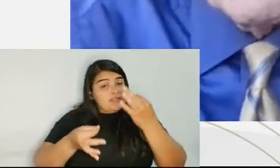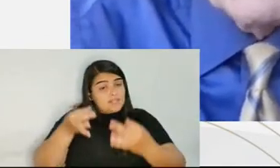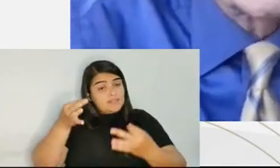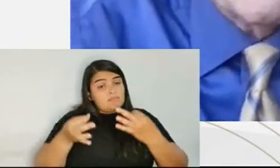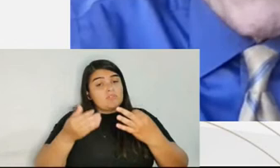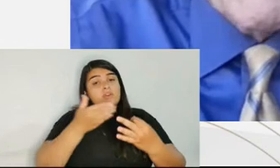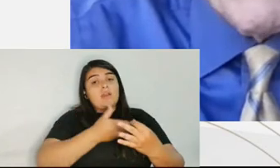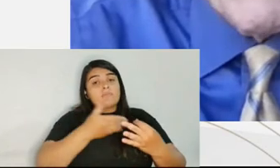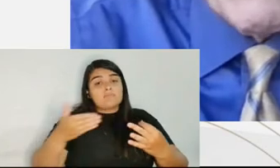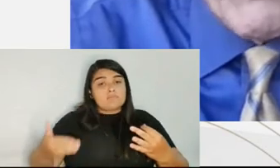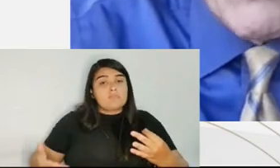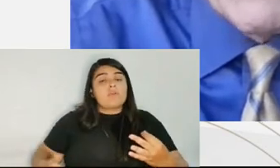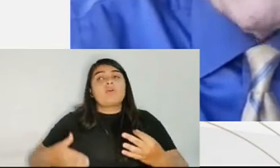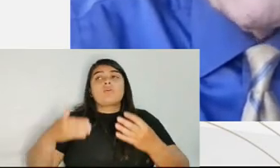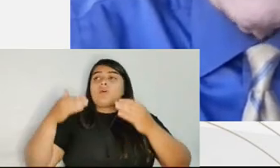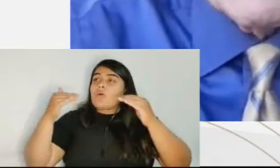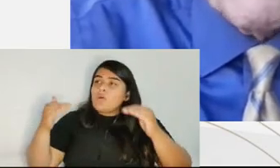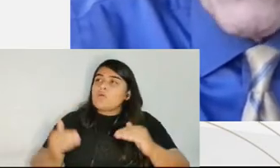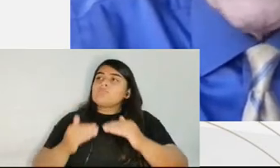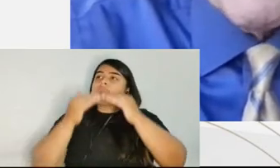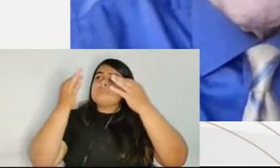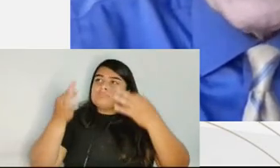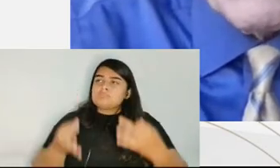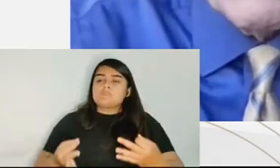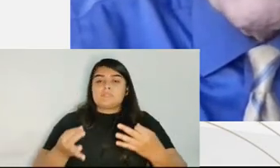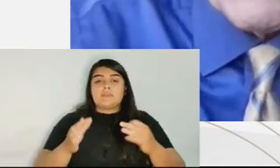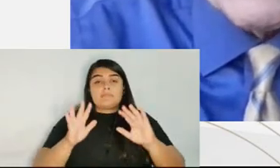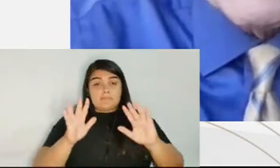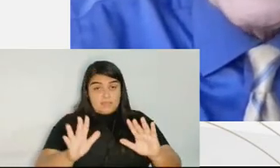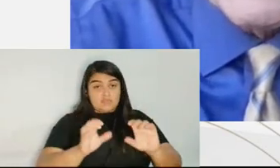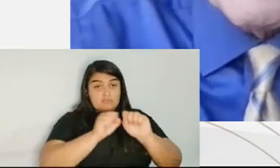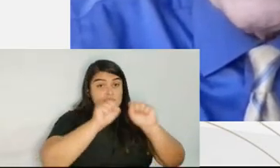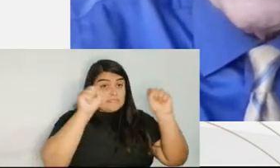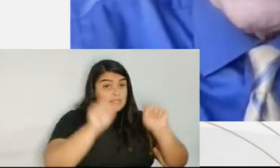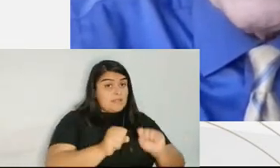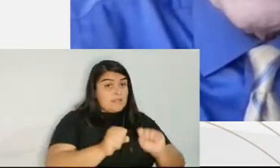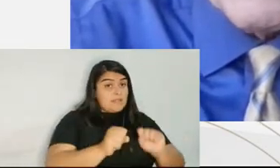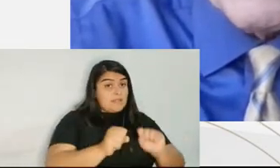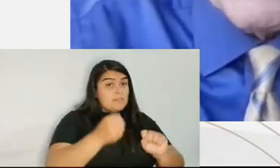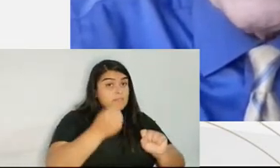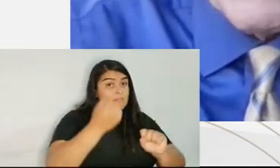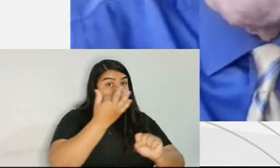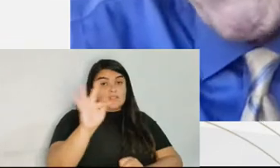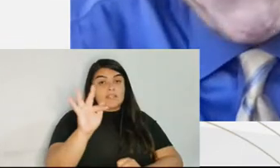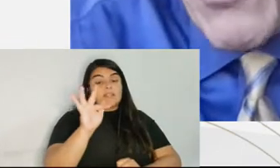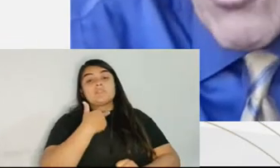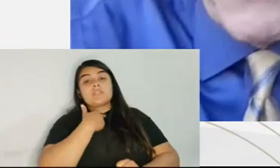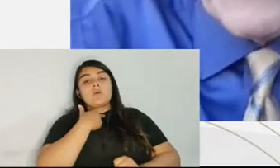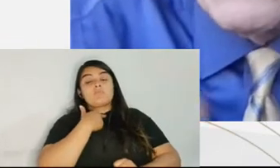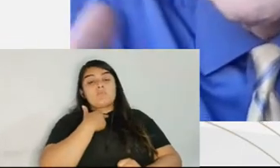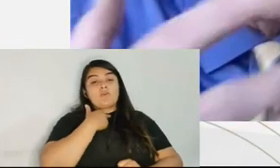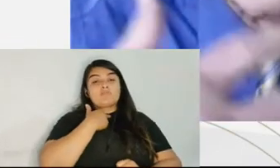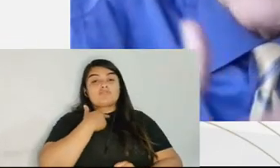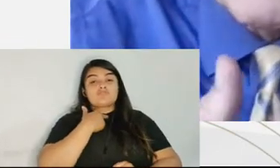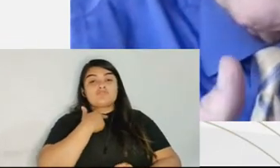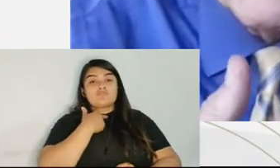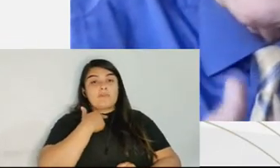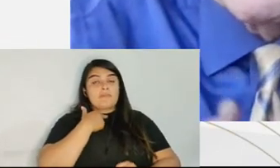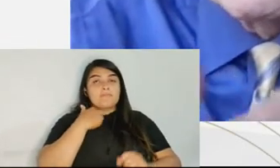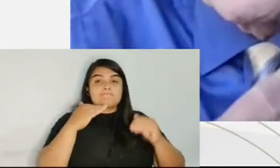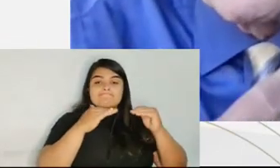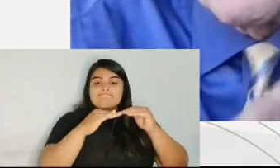system, judges are barred by law from taking part in the plea bargaining system. All they can do is accept a plea